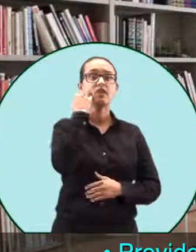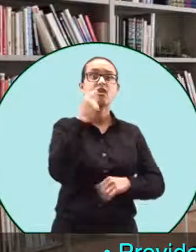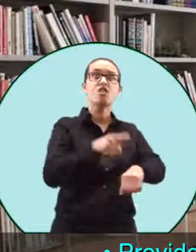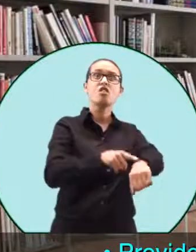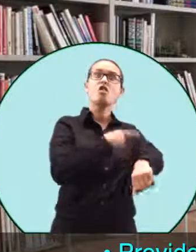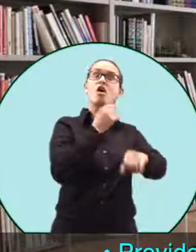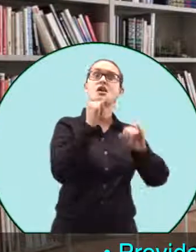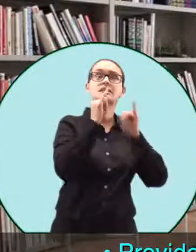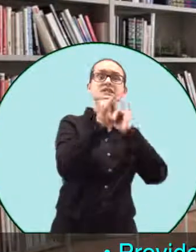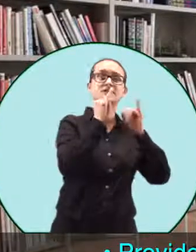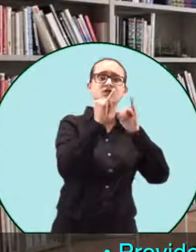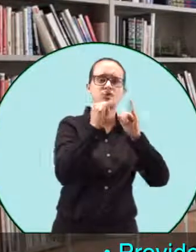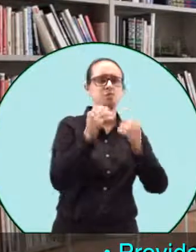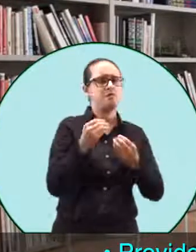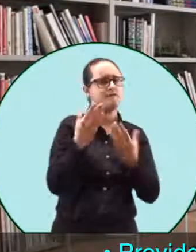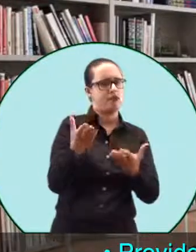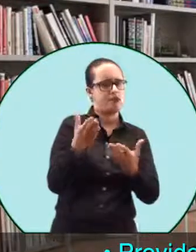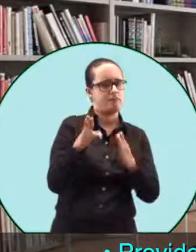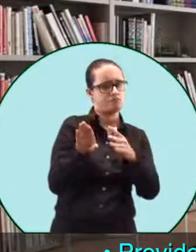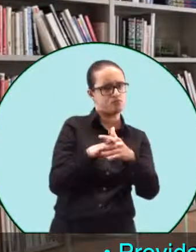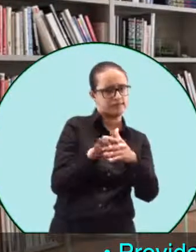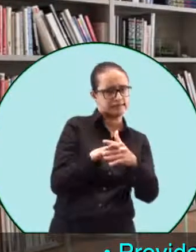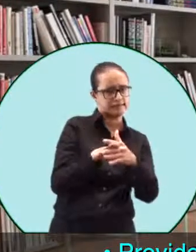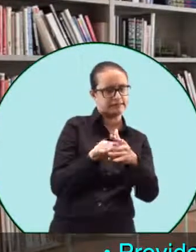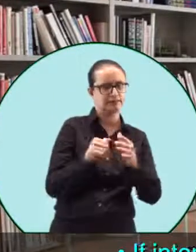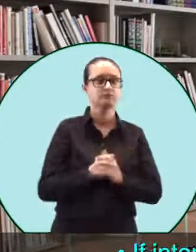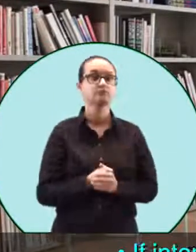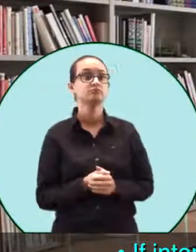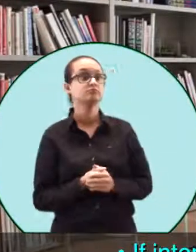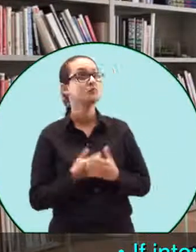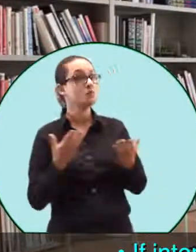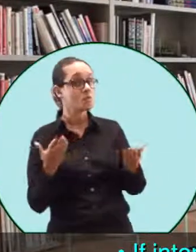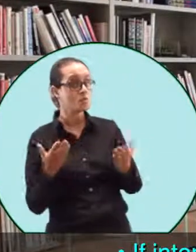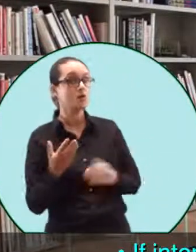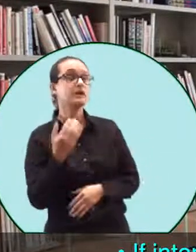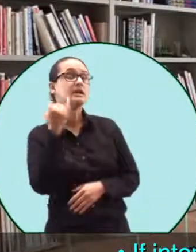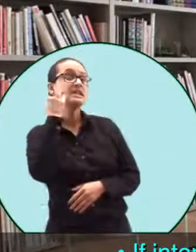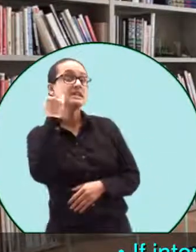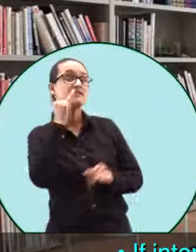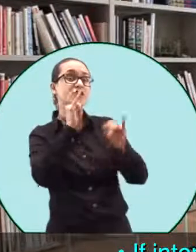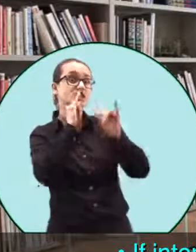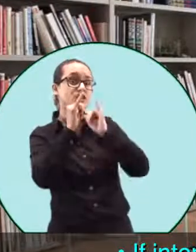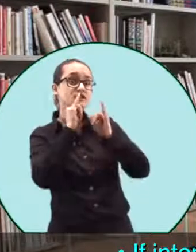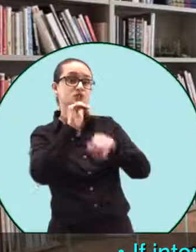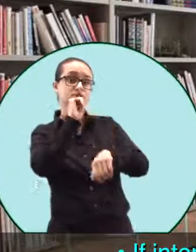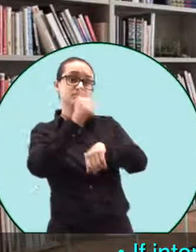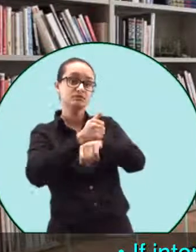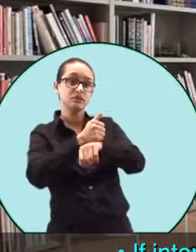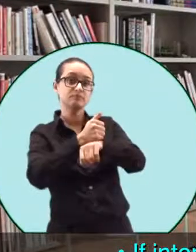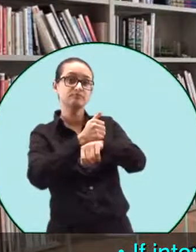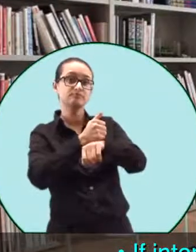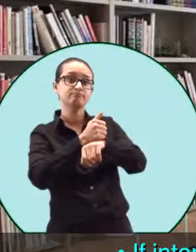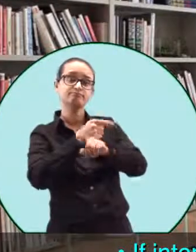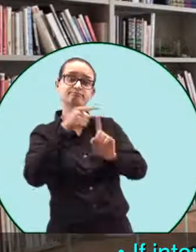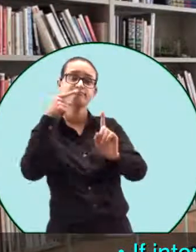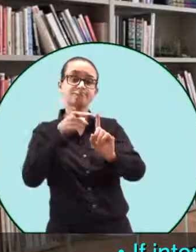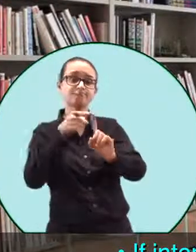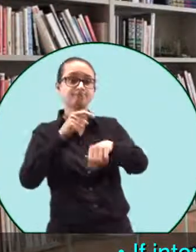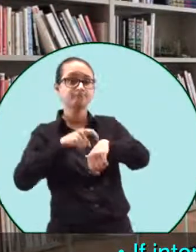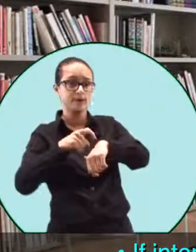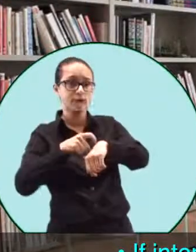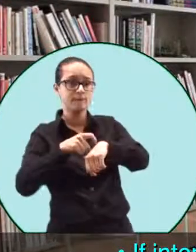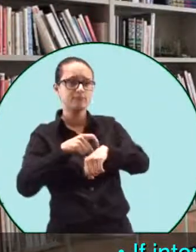break during a longer interview. You could, if an interview occurs during certain times, ask if they would like them